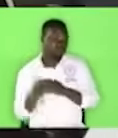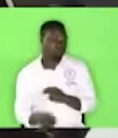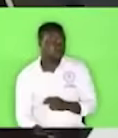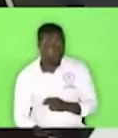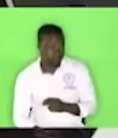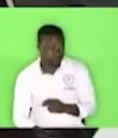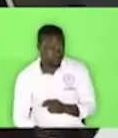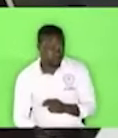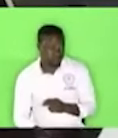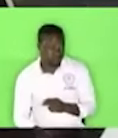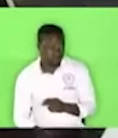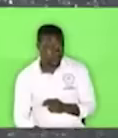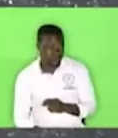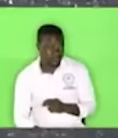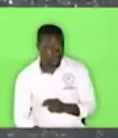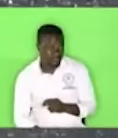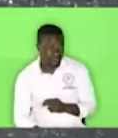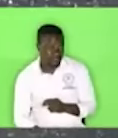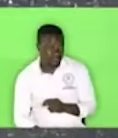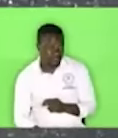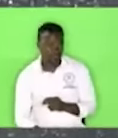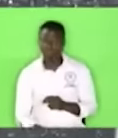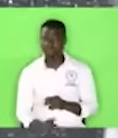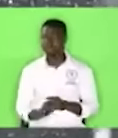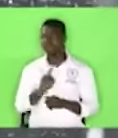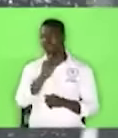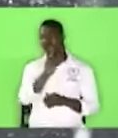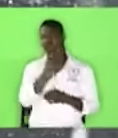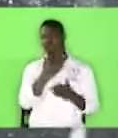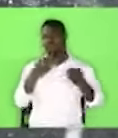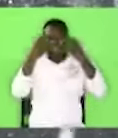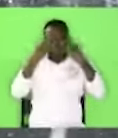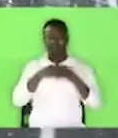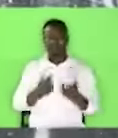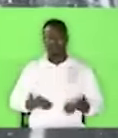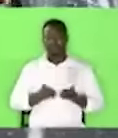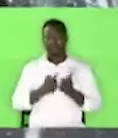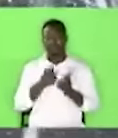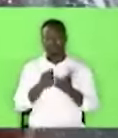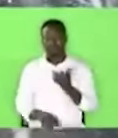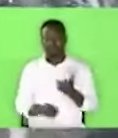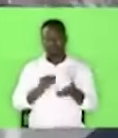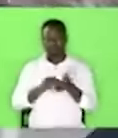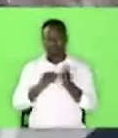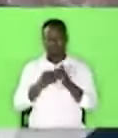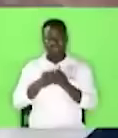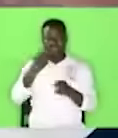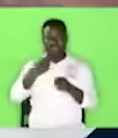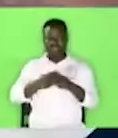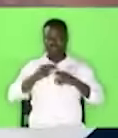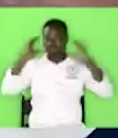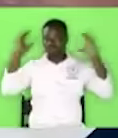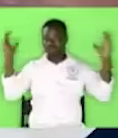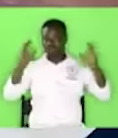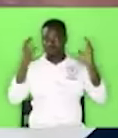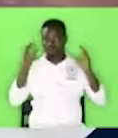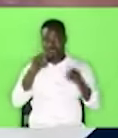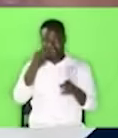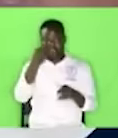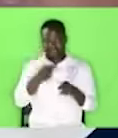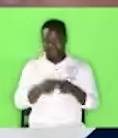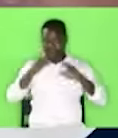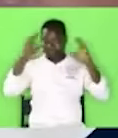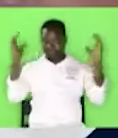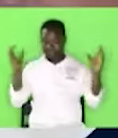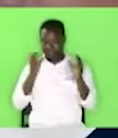One major event in life is the naming ceremony. When one